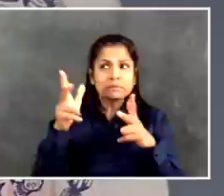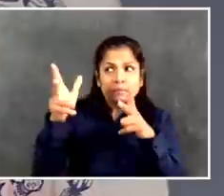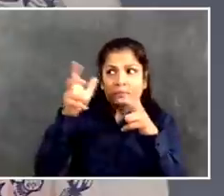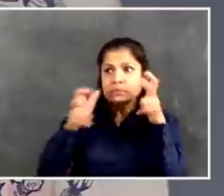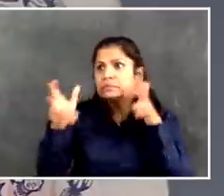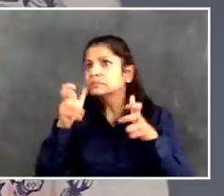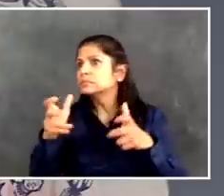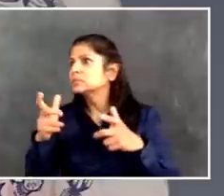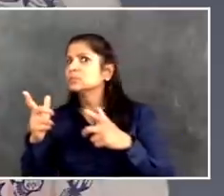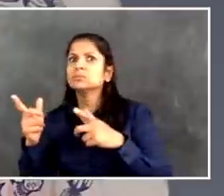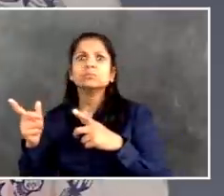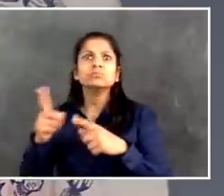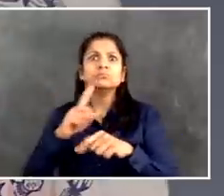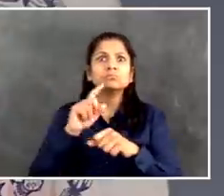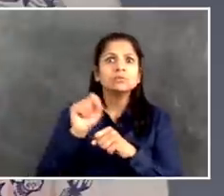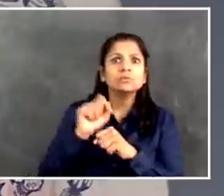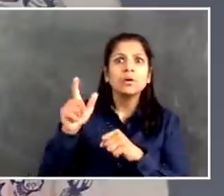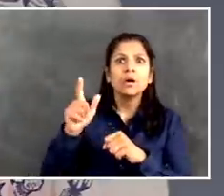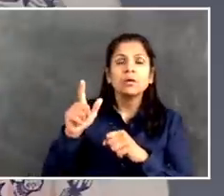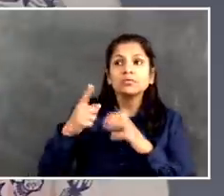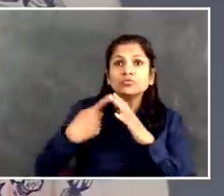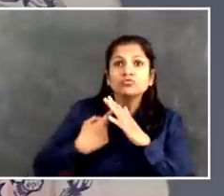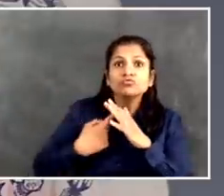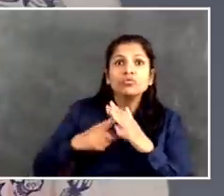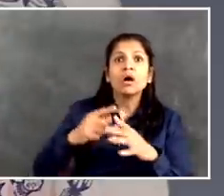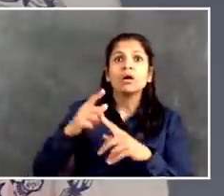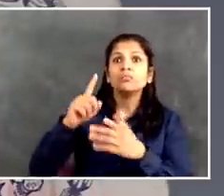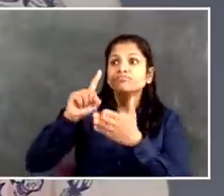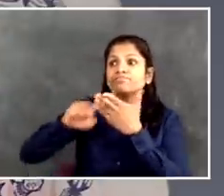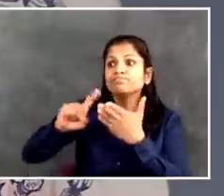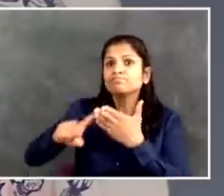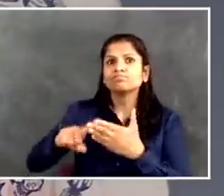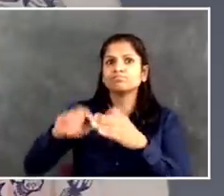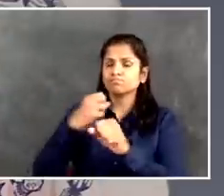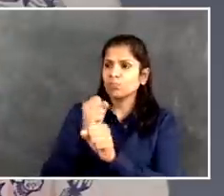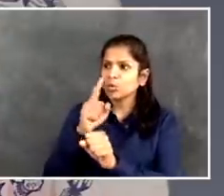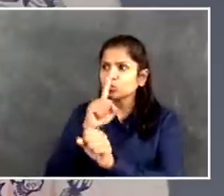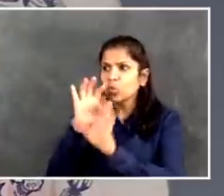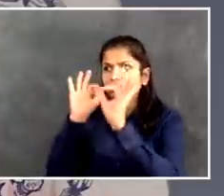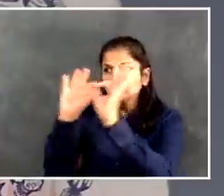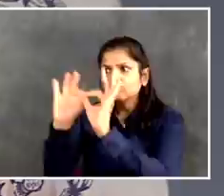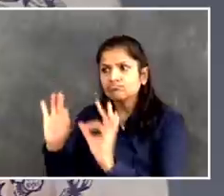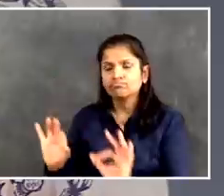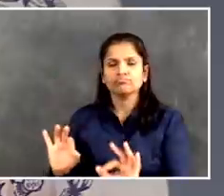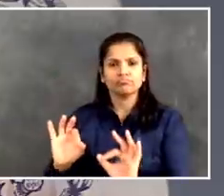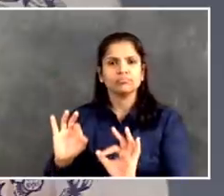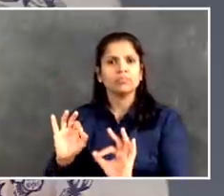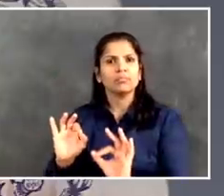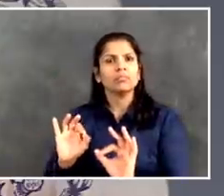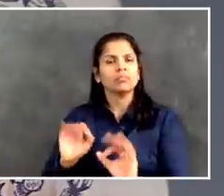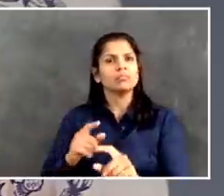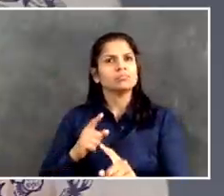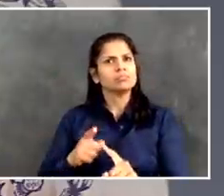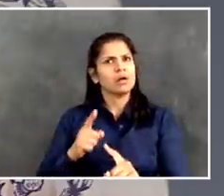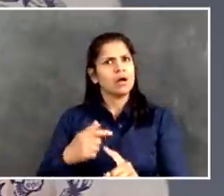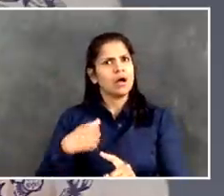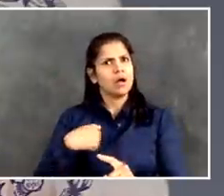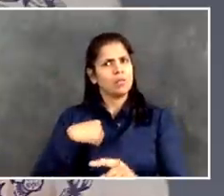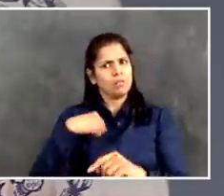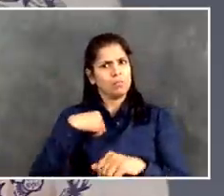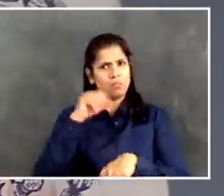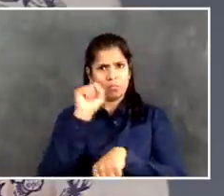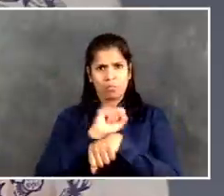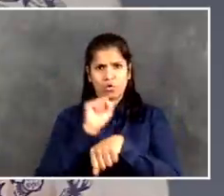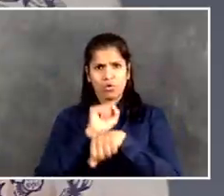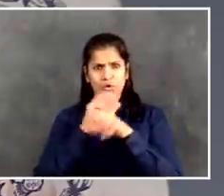on today to make sure that if you call 311, you go on the city website or you go to the DOE website that